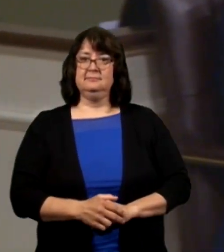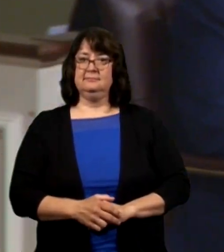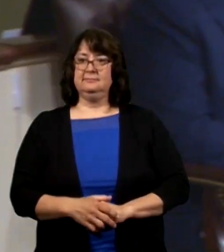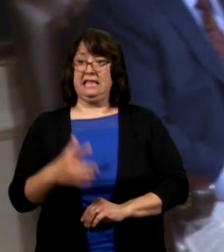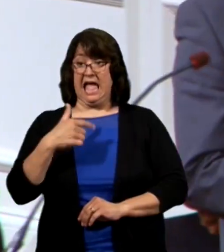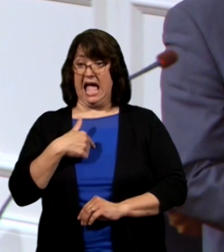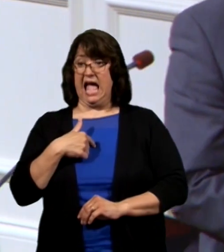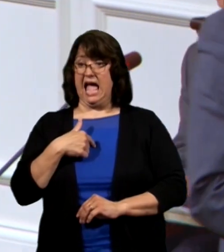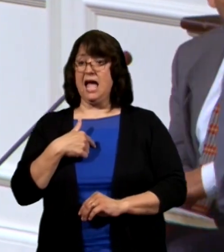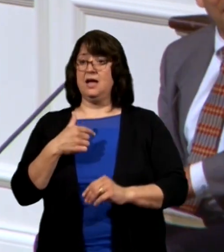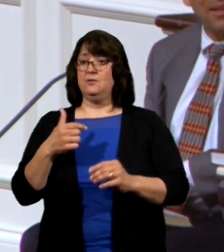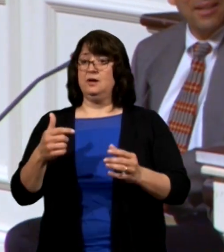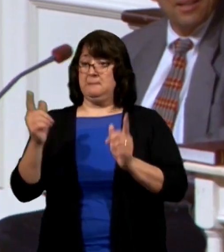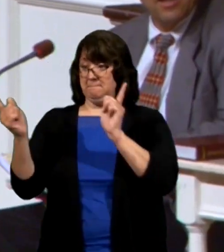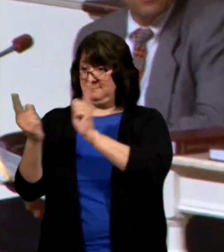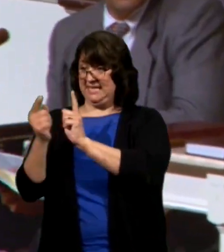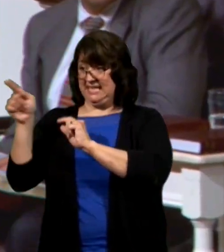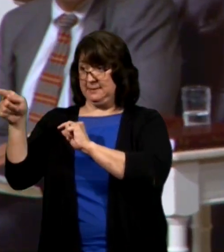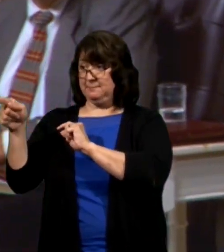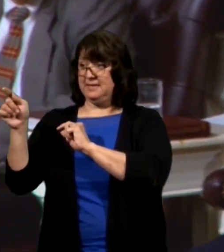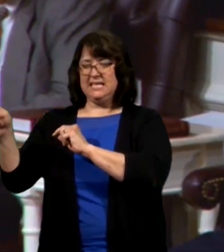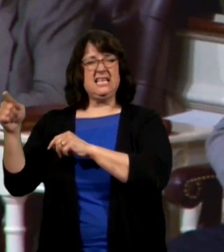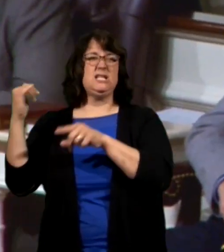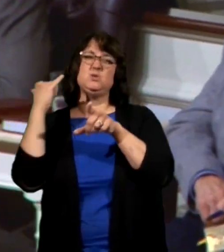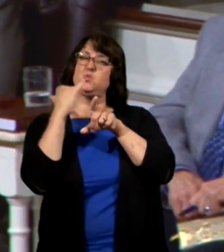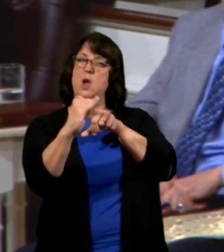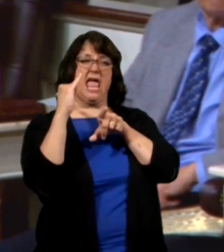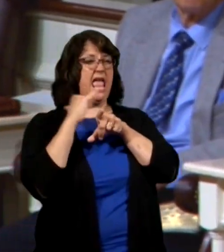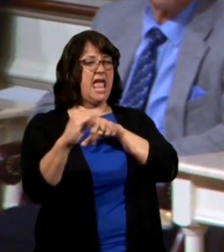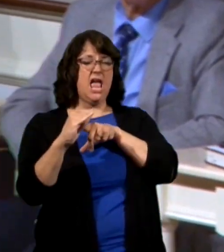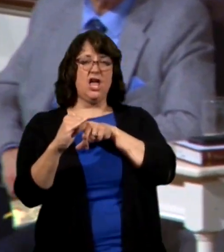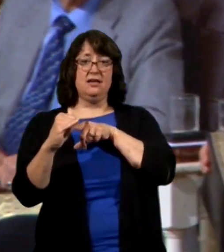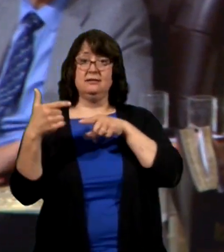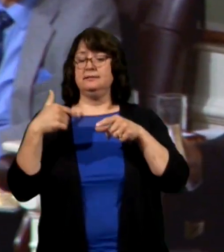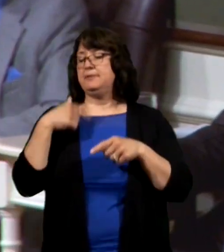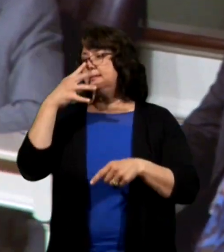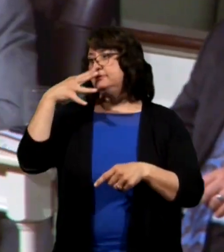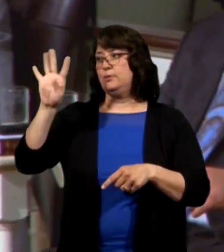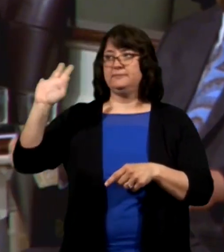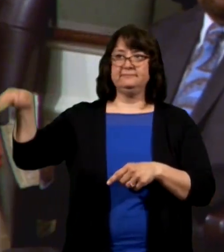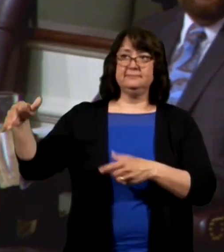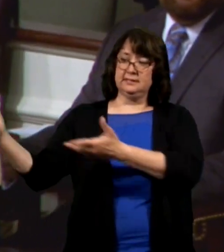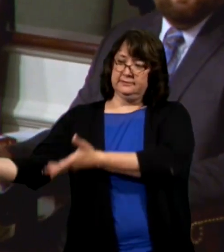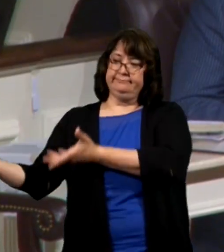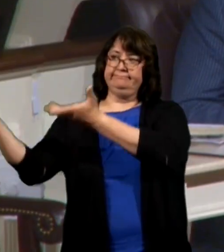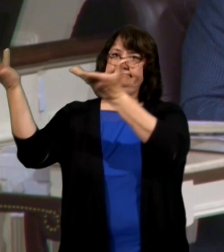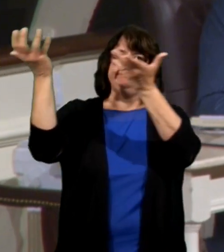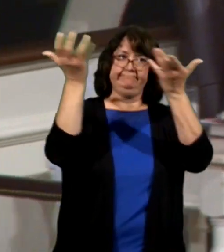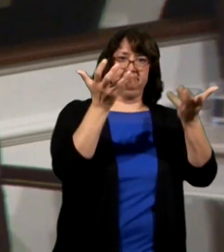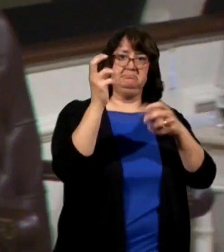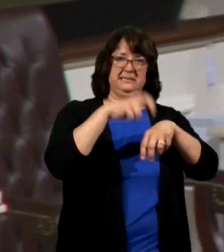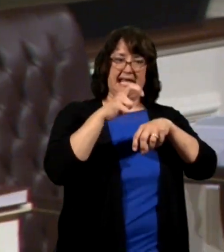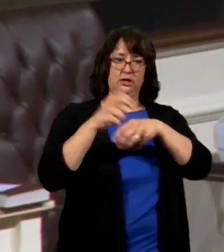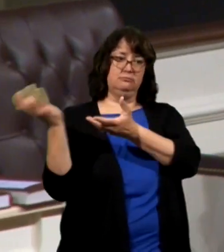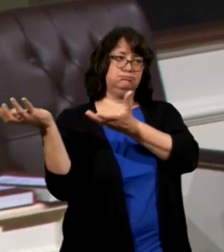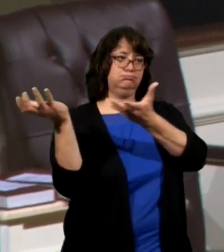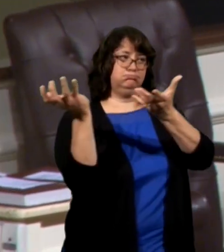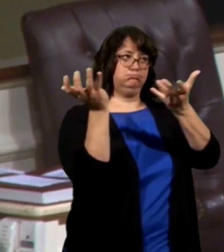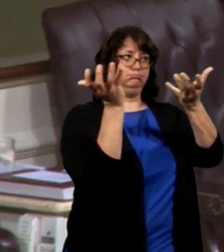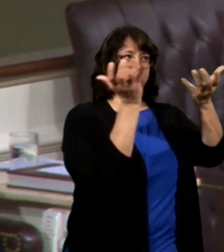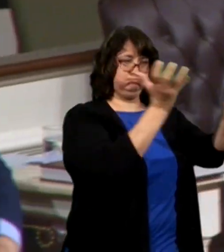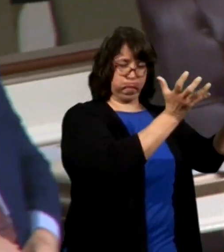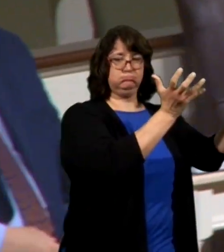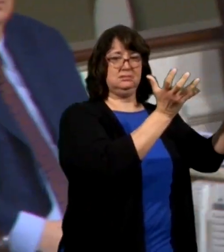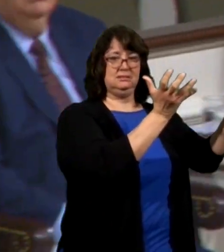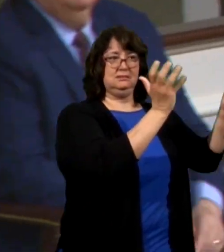I'd meet him halfway and he'd swear I just ignored it picked potatoes carried it to the